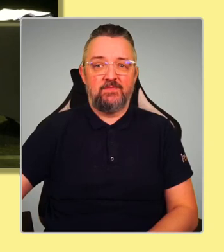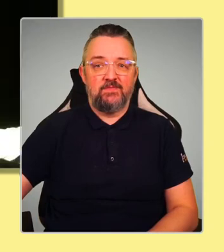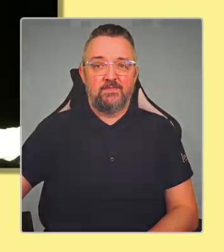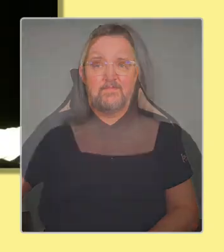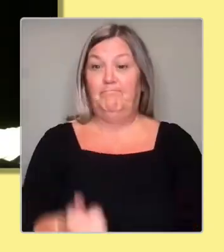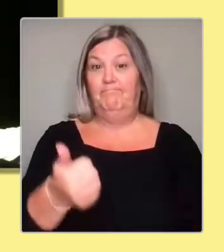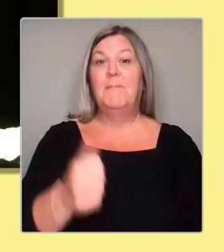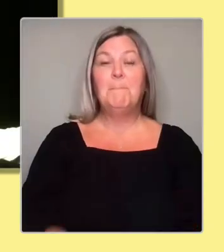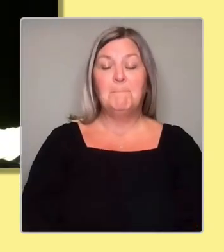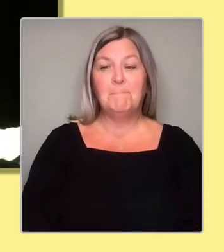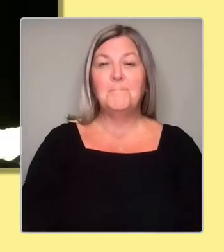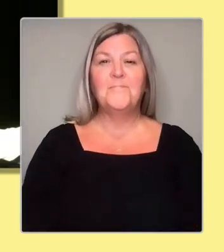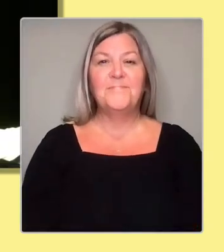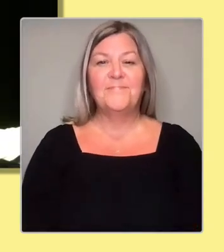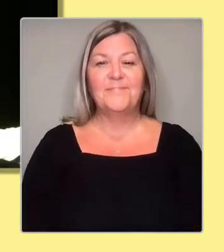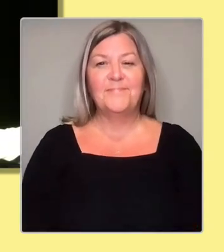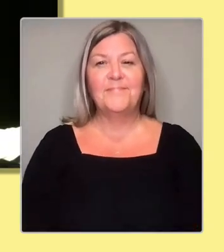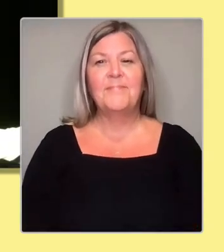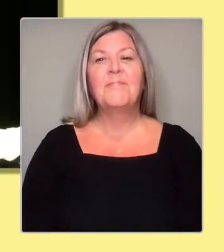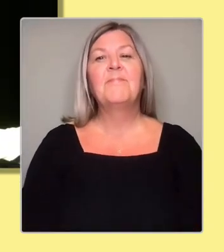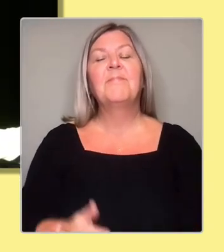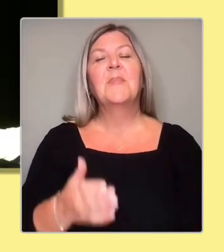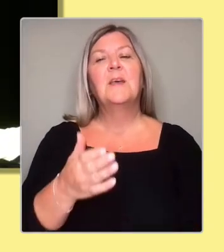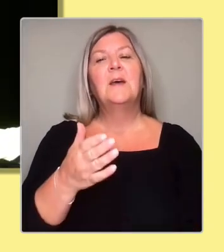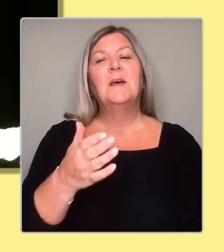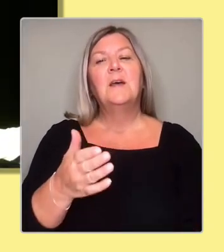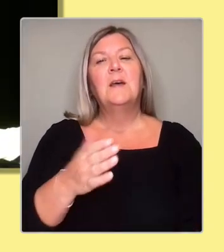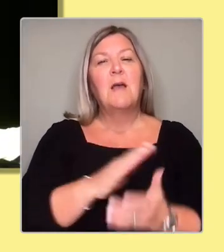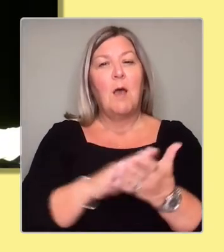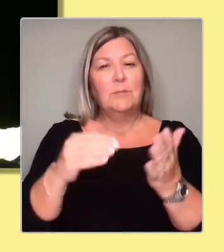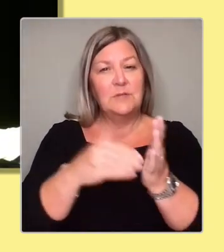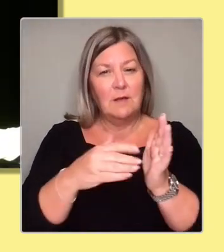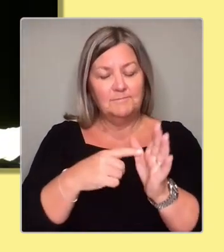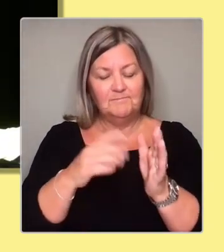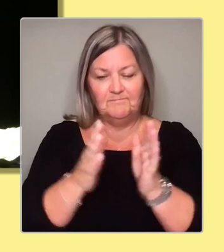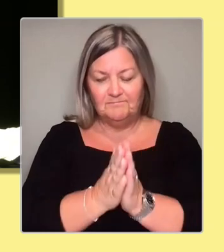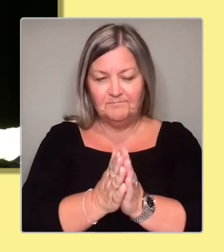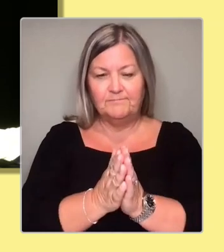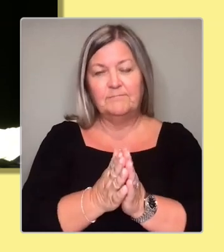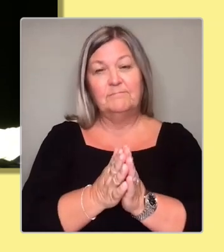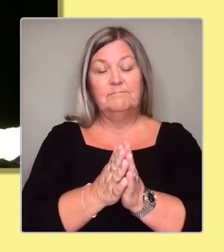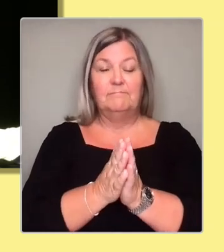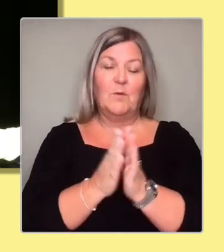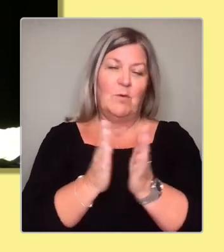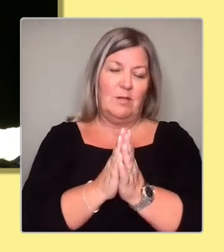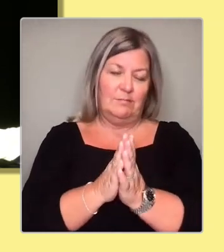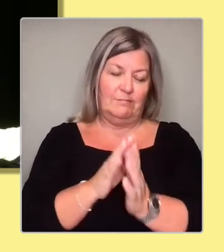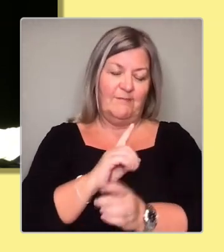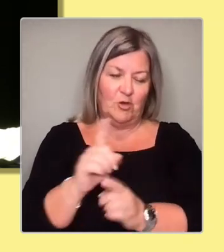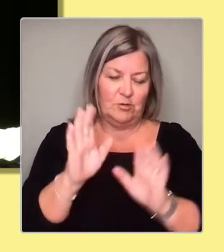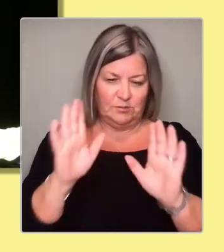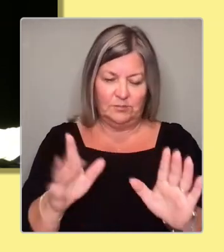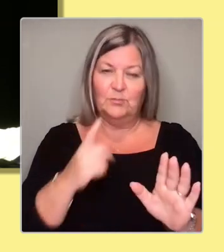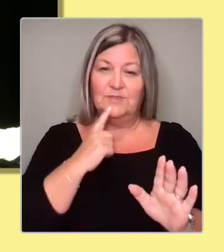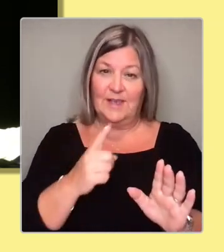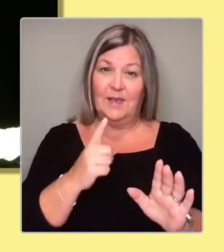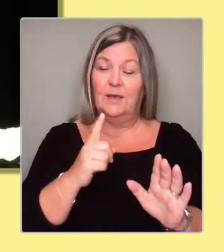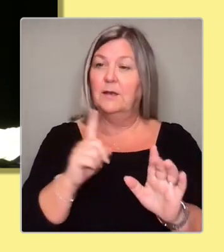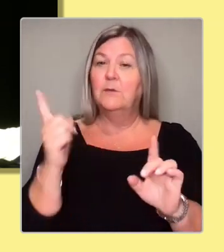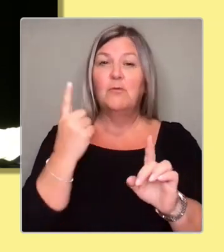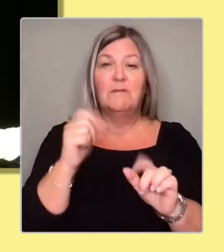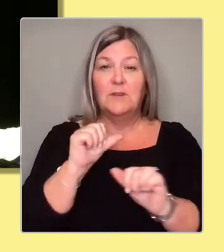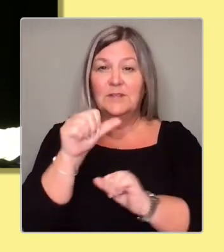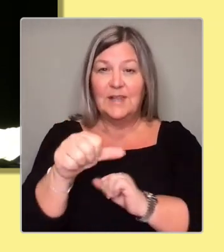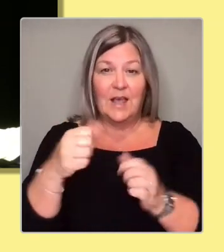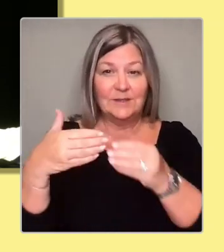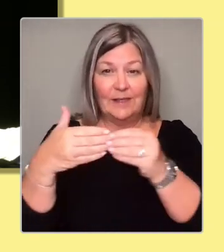Martin, first and foremost, the next leader of the SNP, we need to make sure that Westminster knows that that's